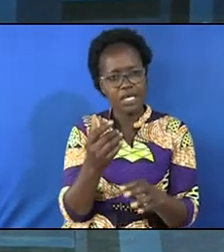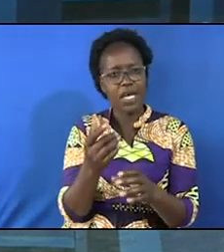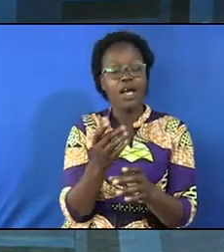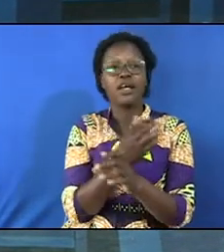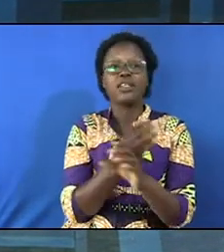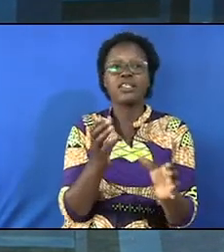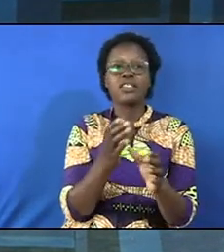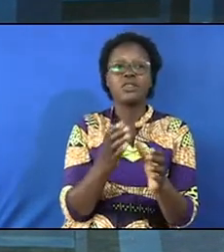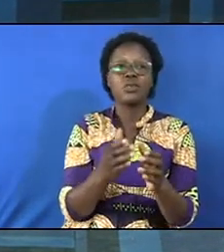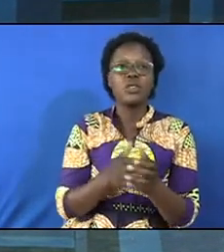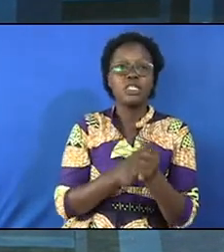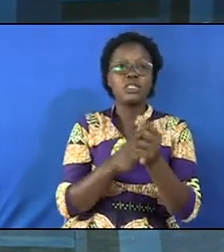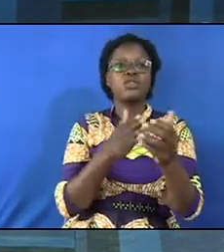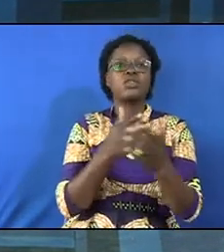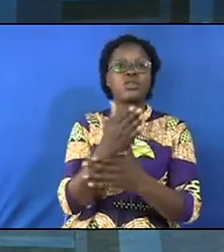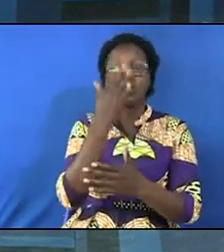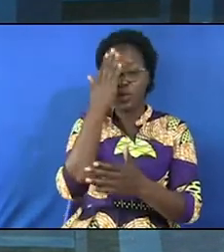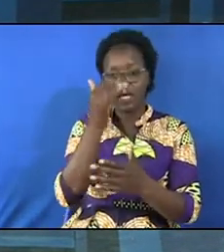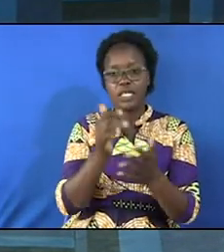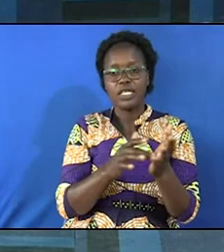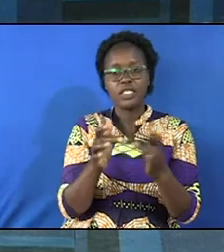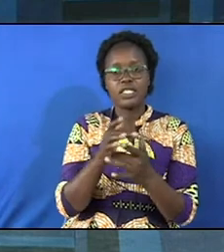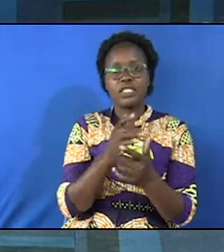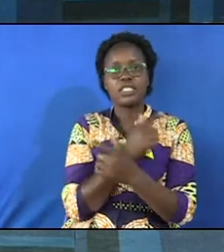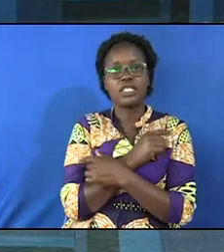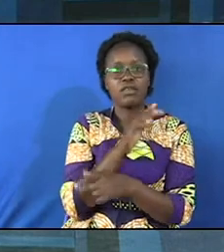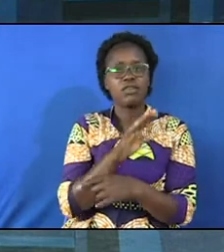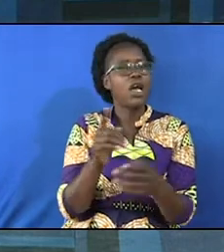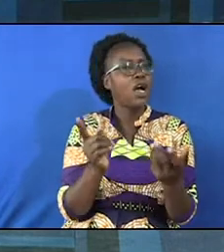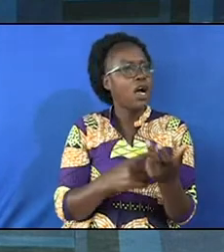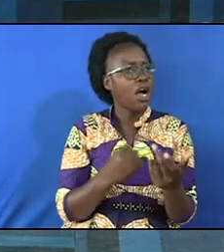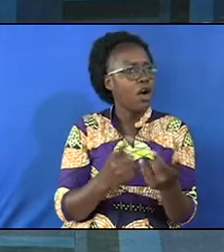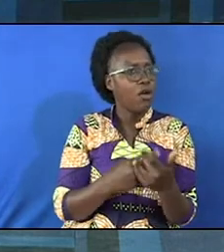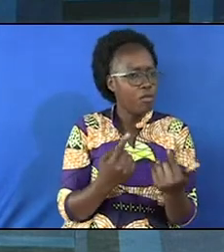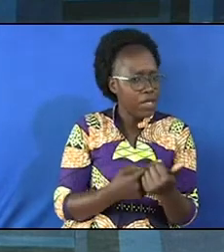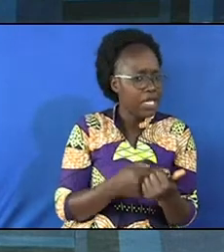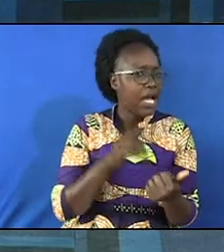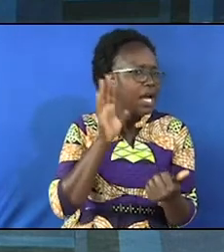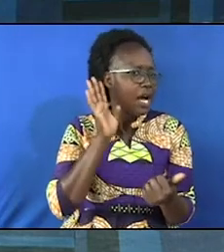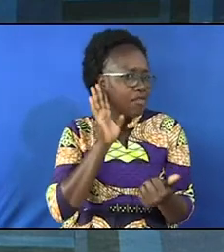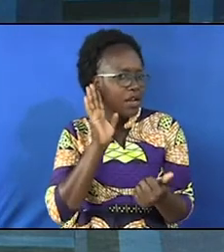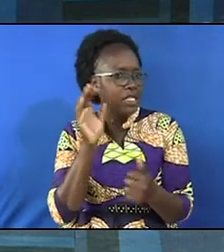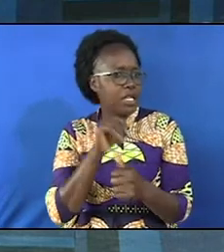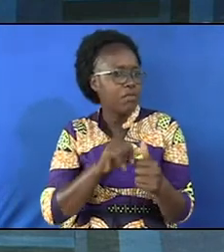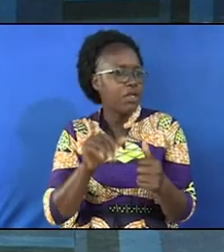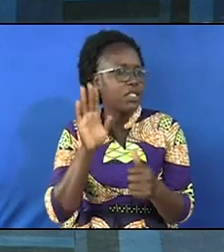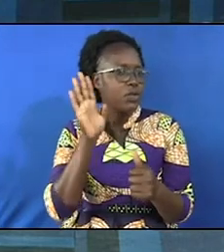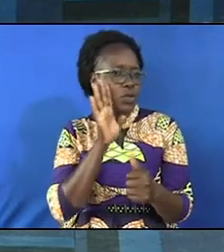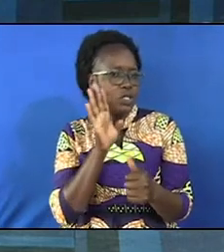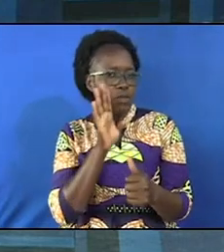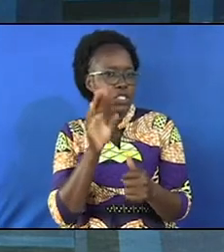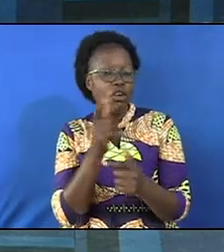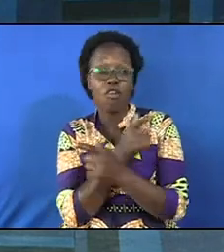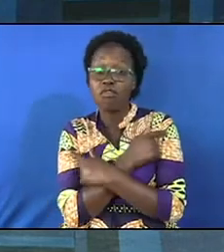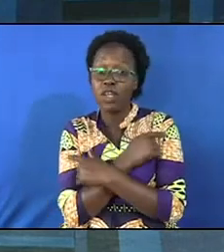loves you I'm saying how many have heard about the whispers of love